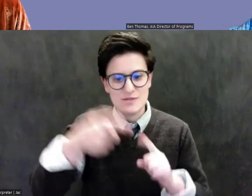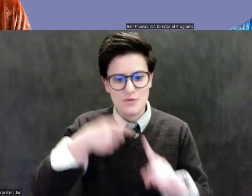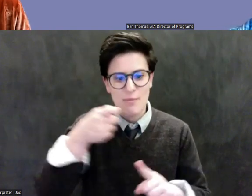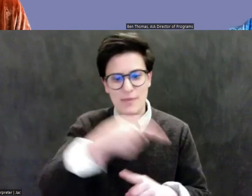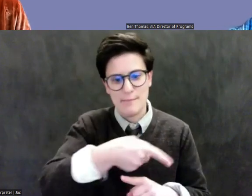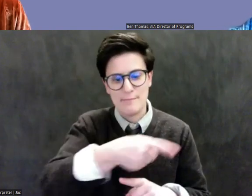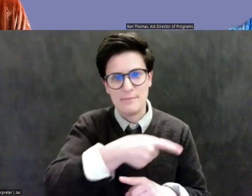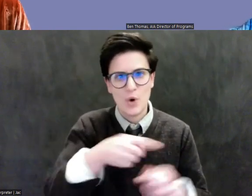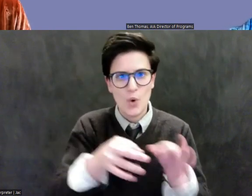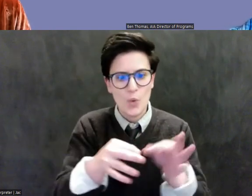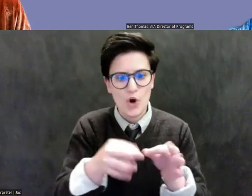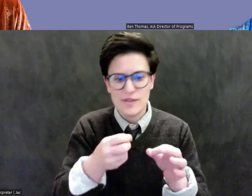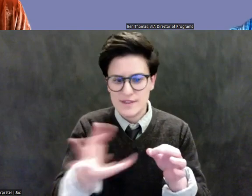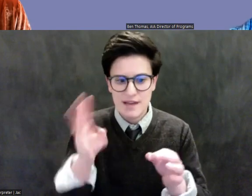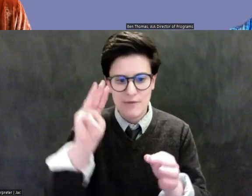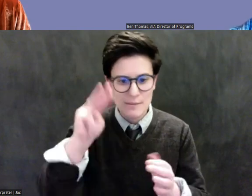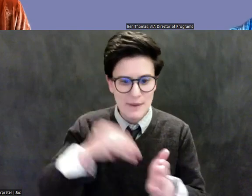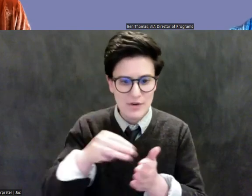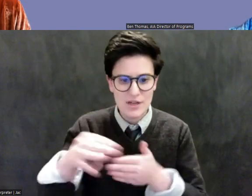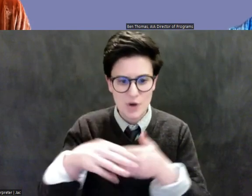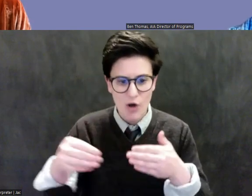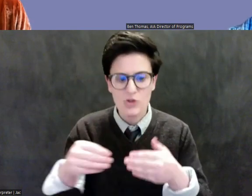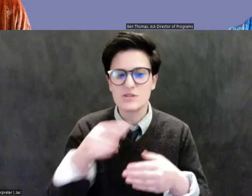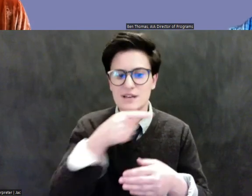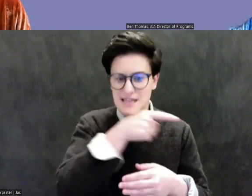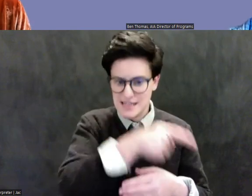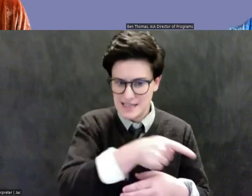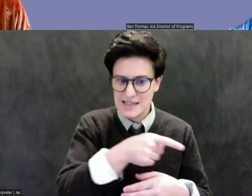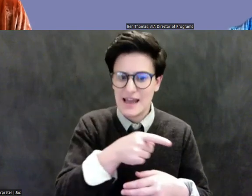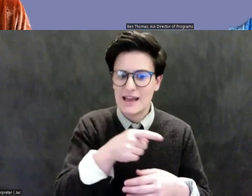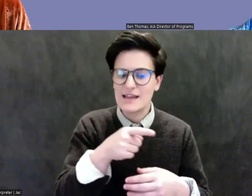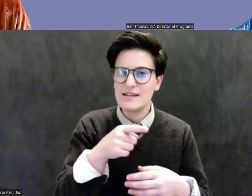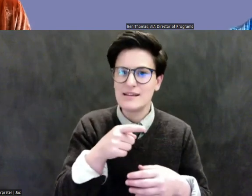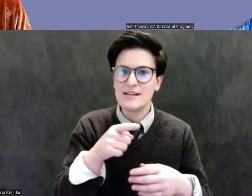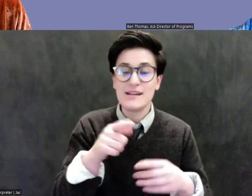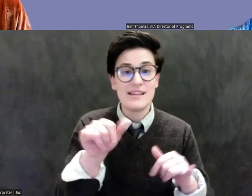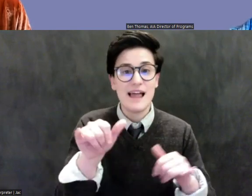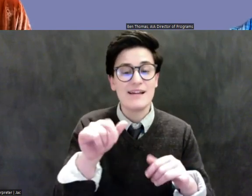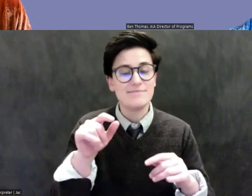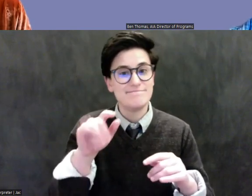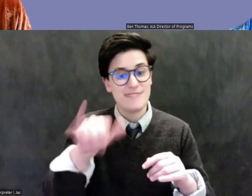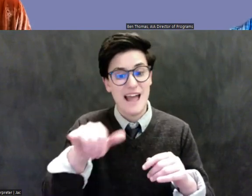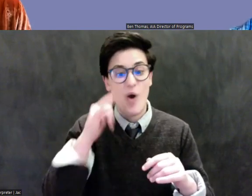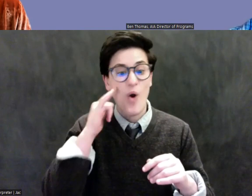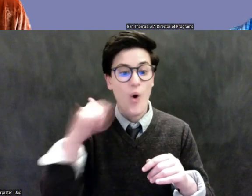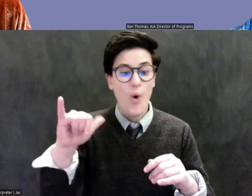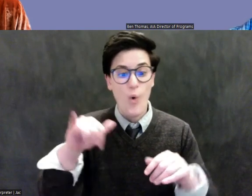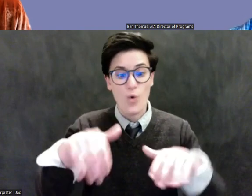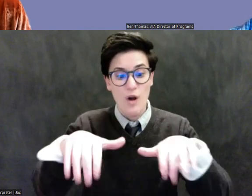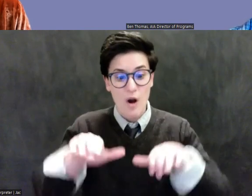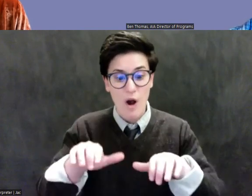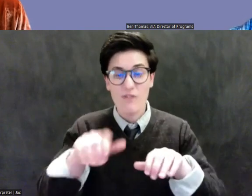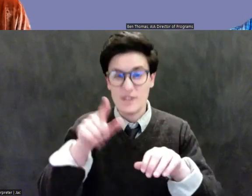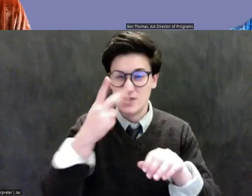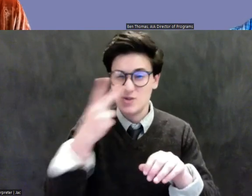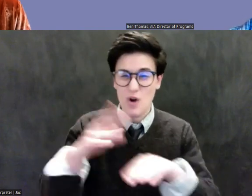um, which you may have seen, it appeared on John Oliver and, uh, frequently in the press at the time because of a viral photo with Kim Kardashian